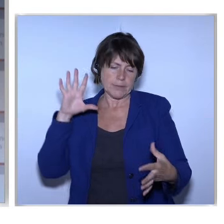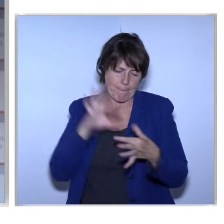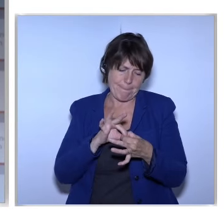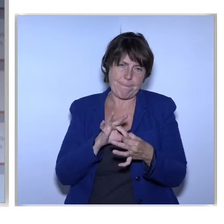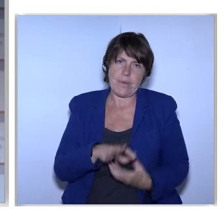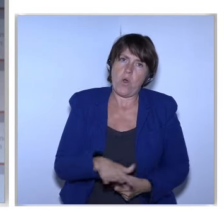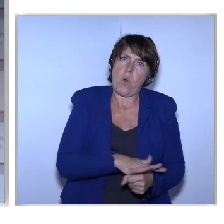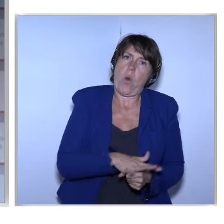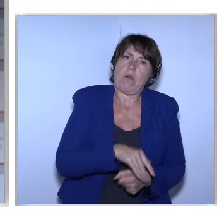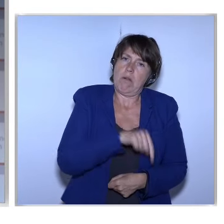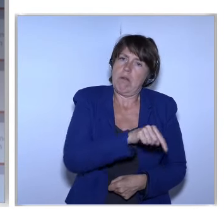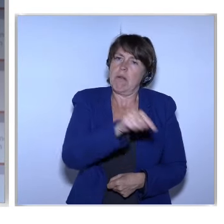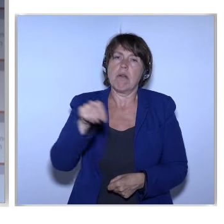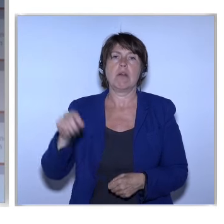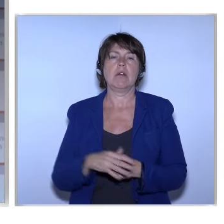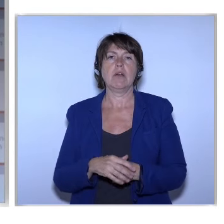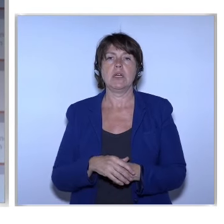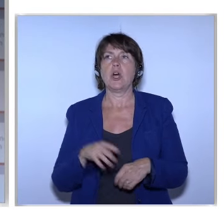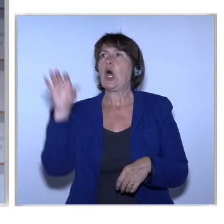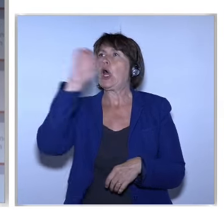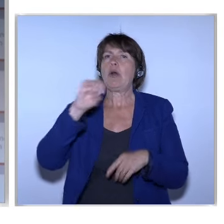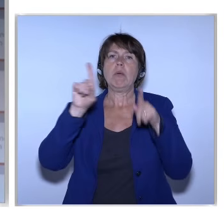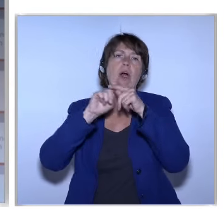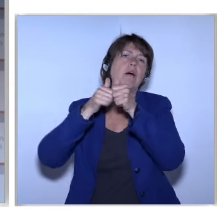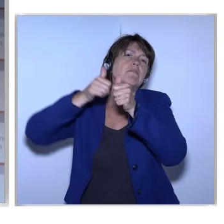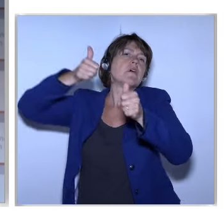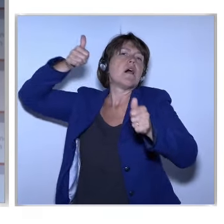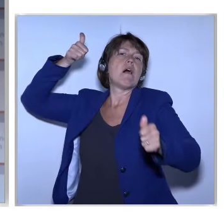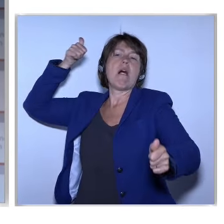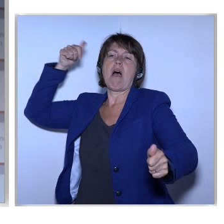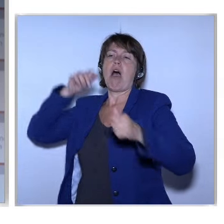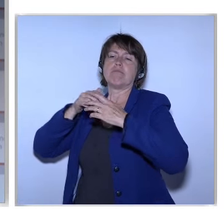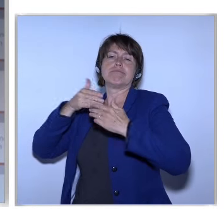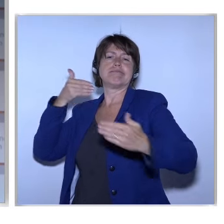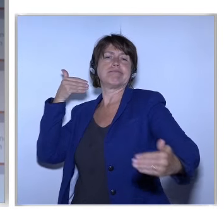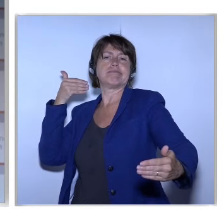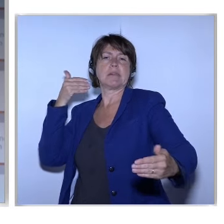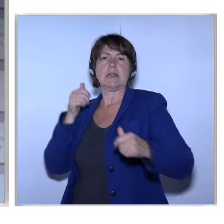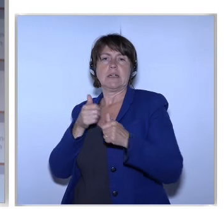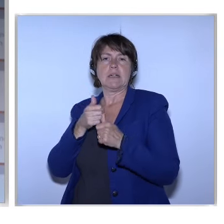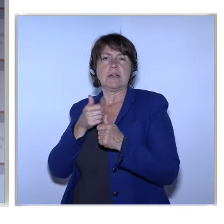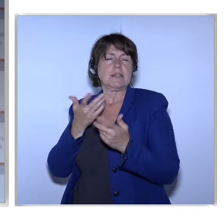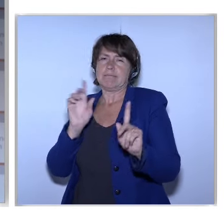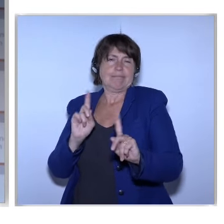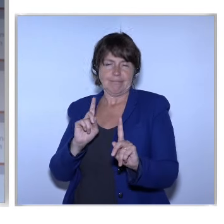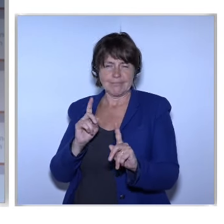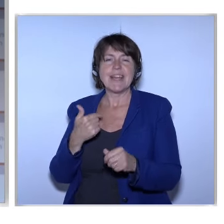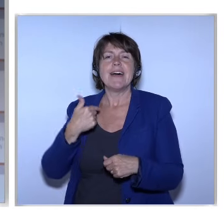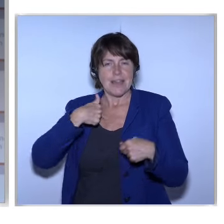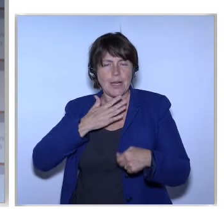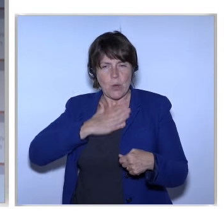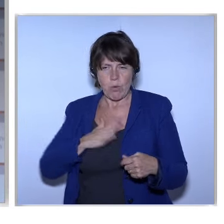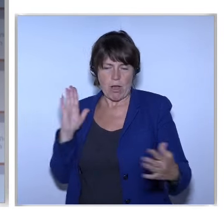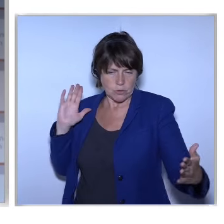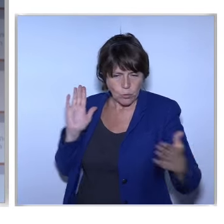Europe is a sort of Big distant thing And I think that Part of the reason That we welcome